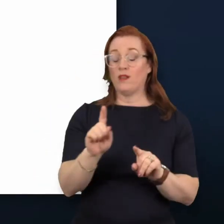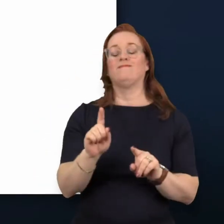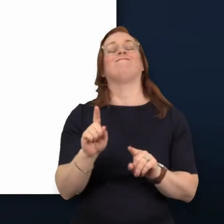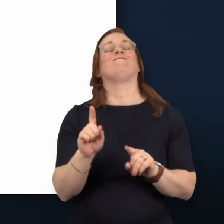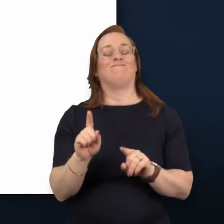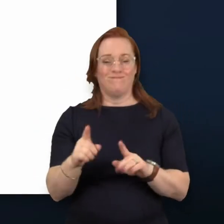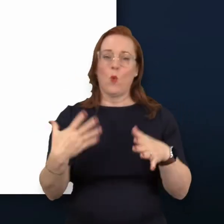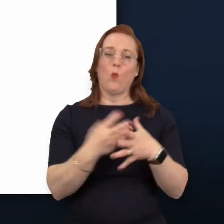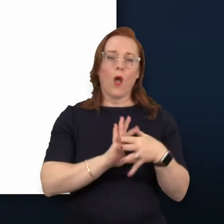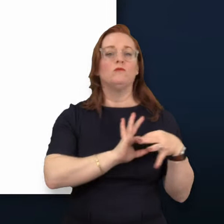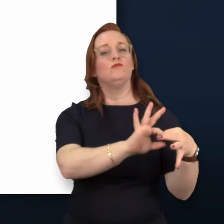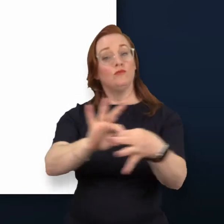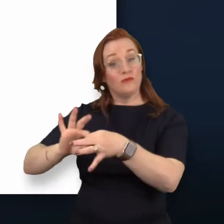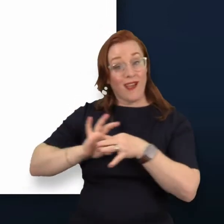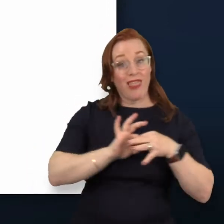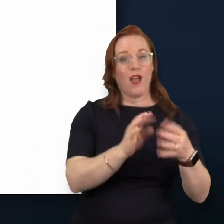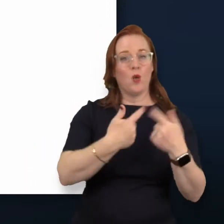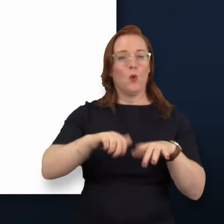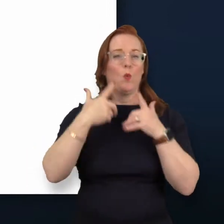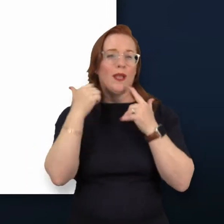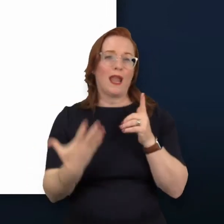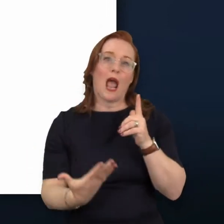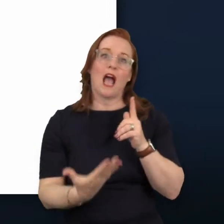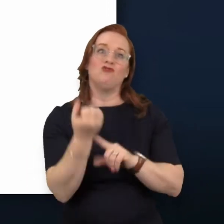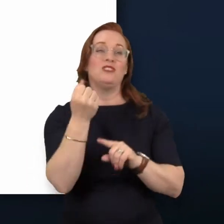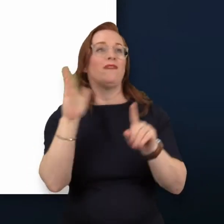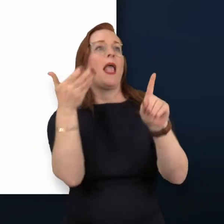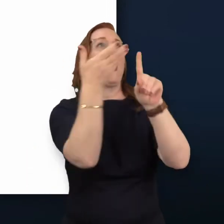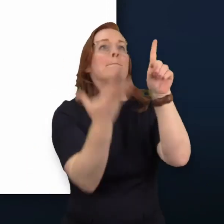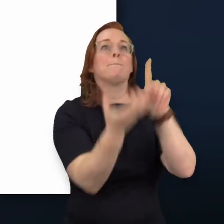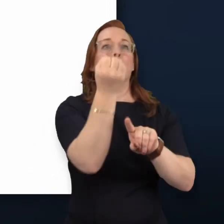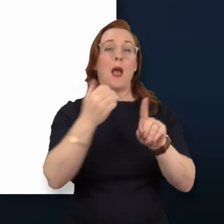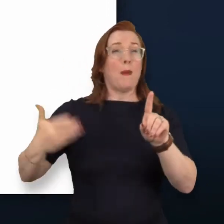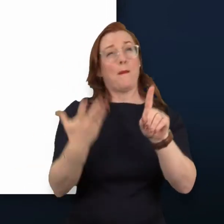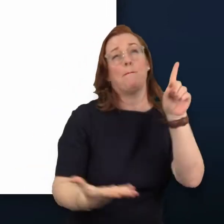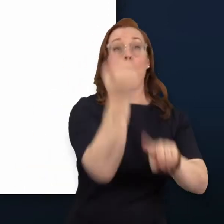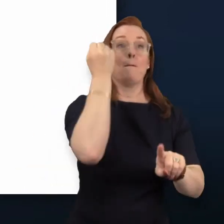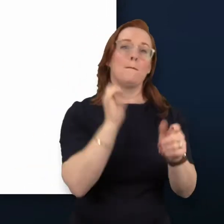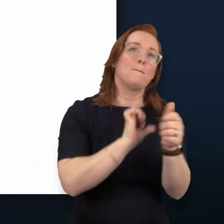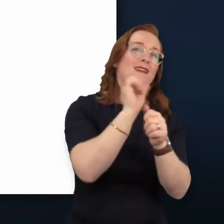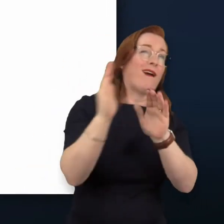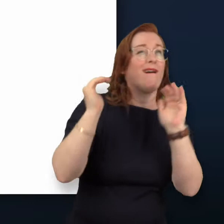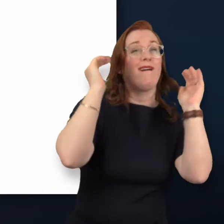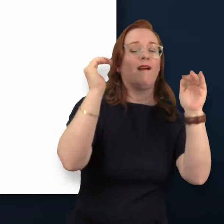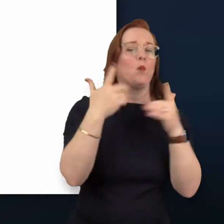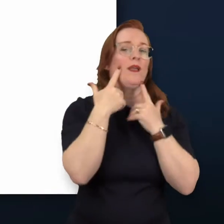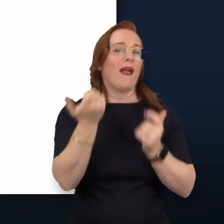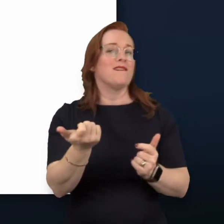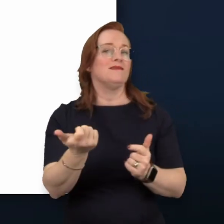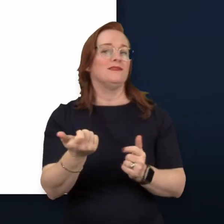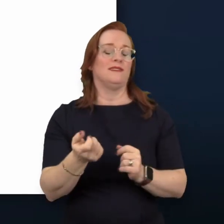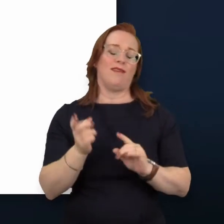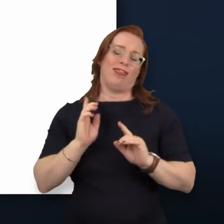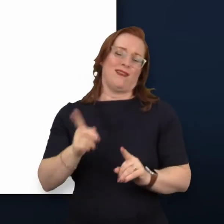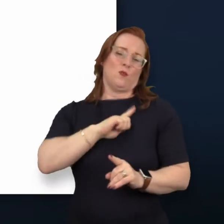collaborating, we can achieve desired outcomes faster and better. And this is the